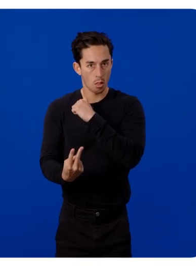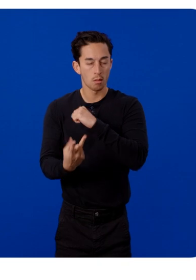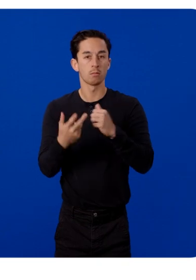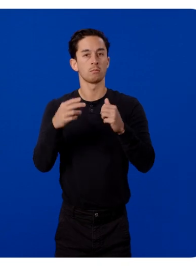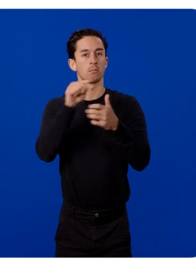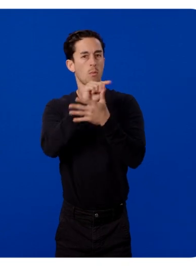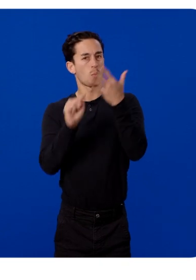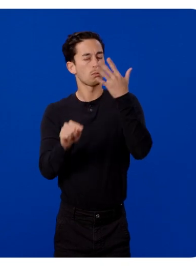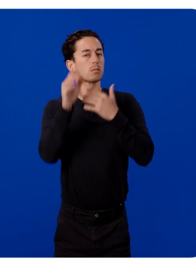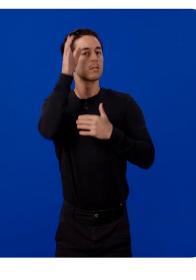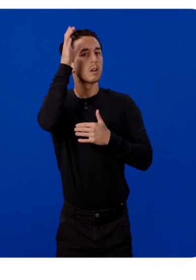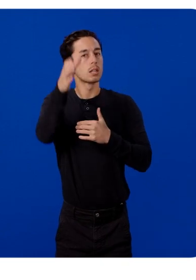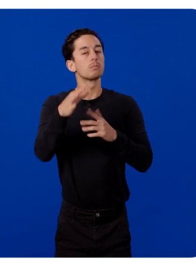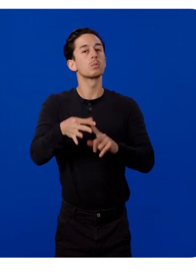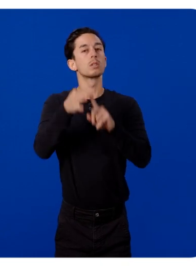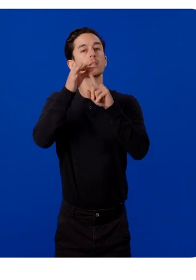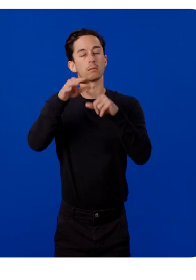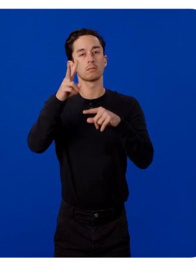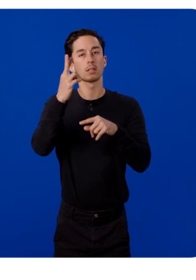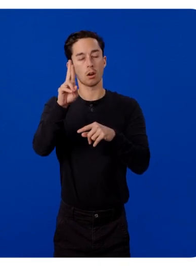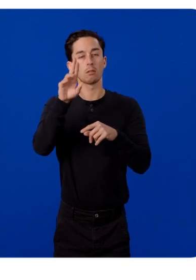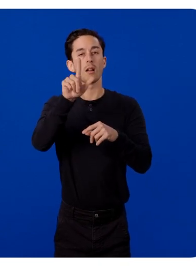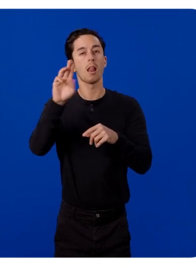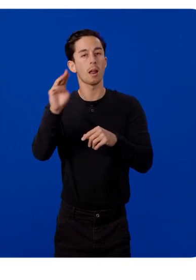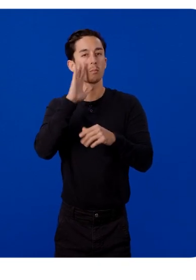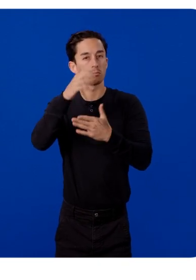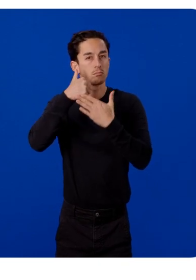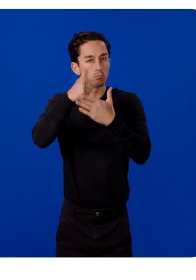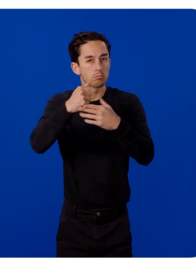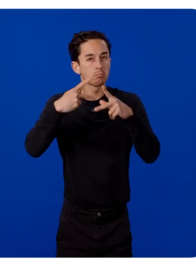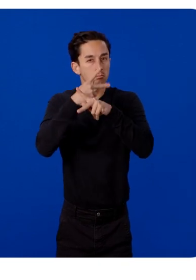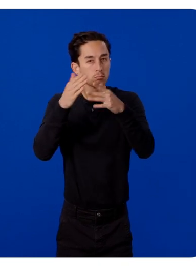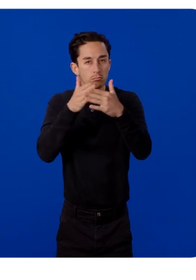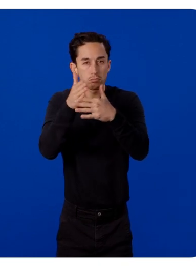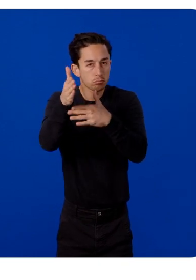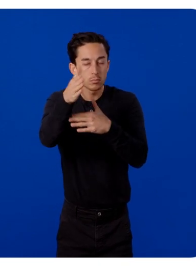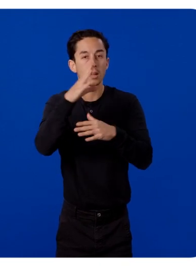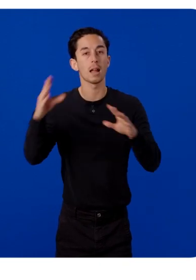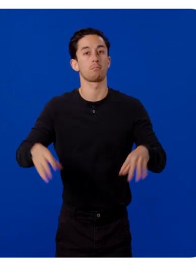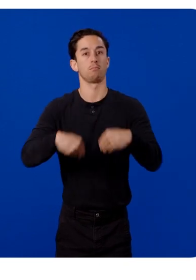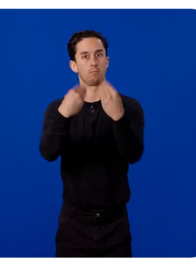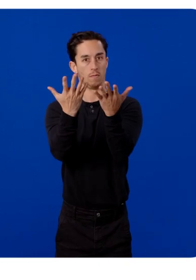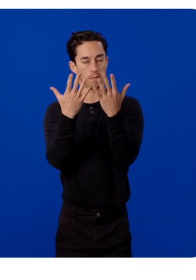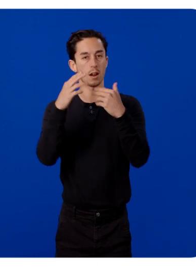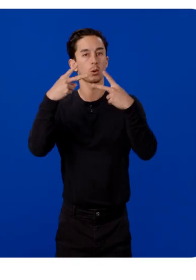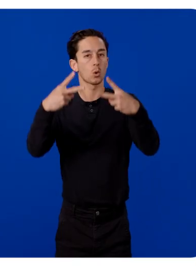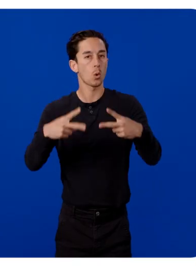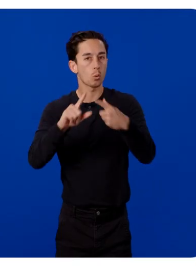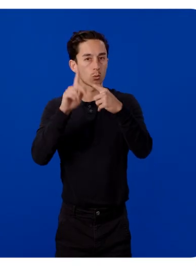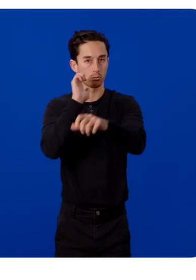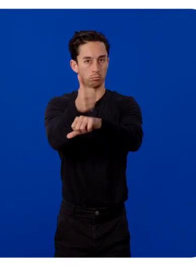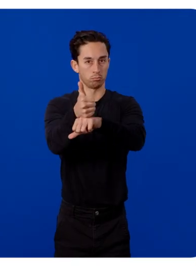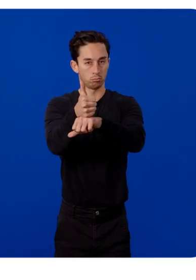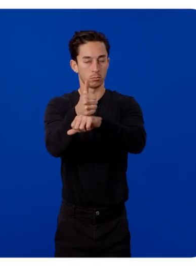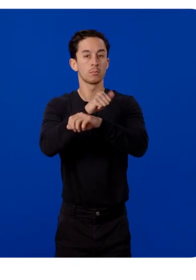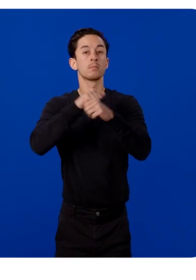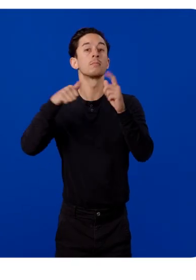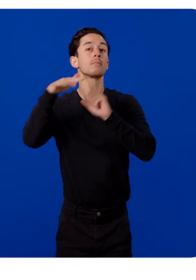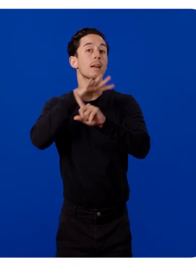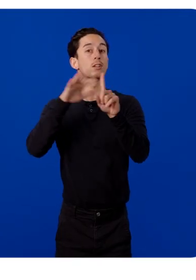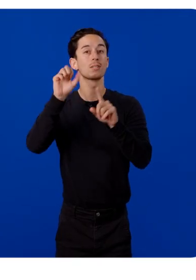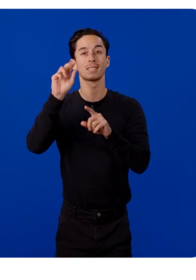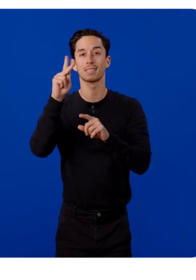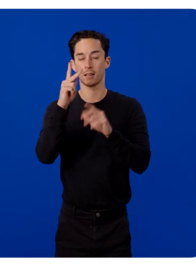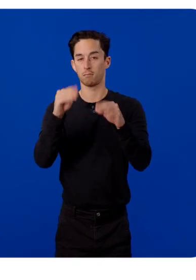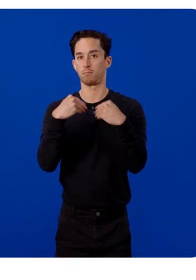There are concepts that are unique to VR that an LLM can help you navigate, and also provide the code to help you implement. Spatial SDK